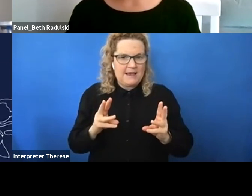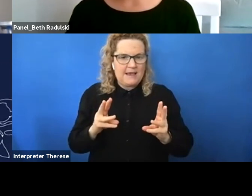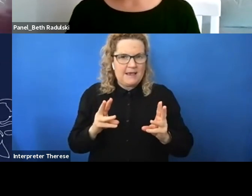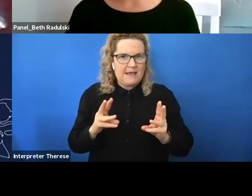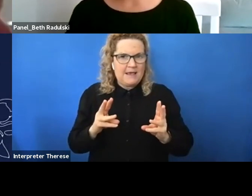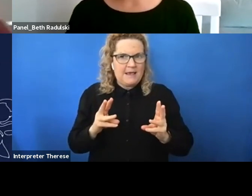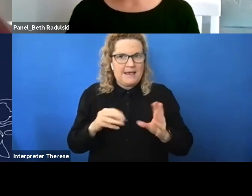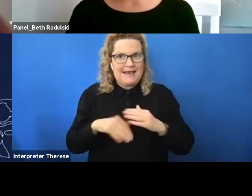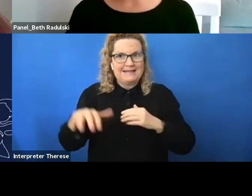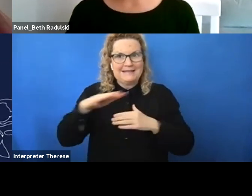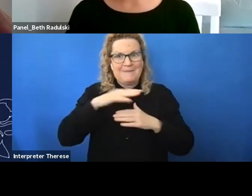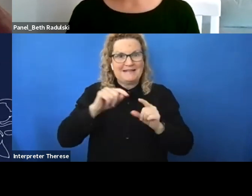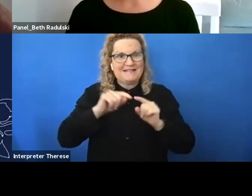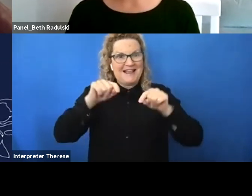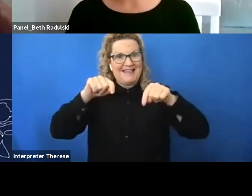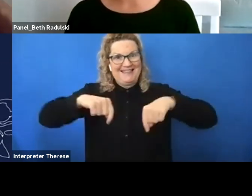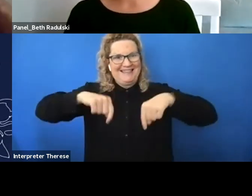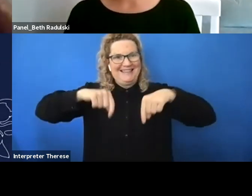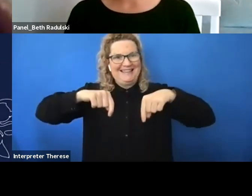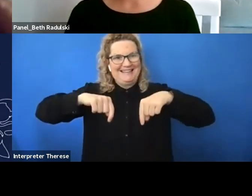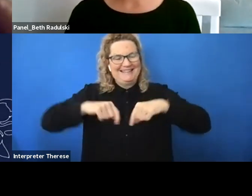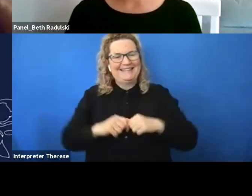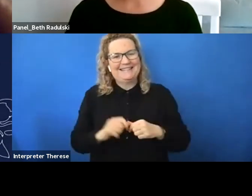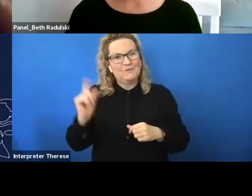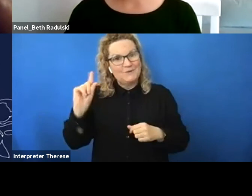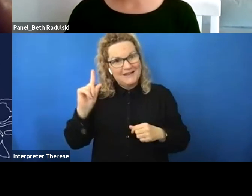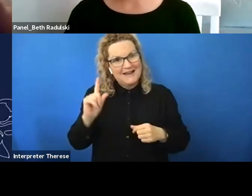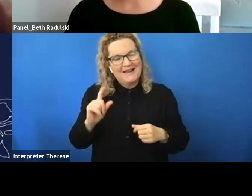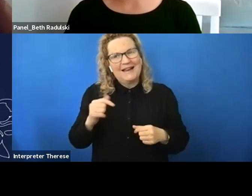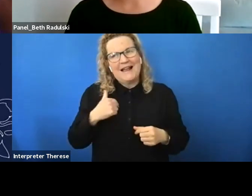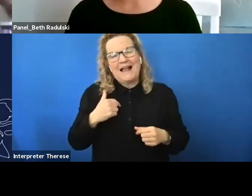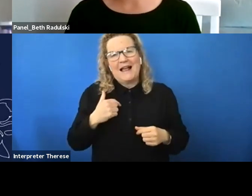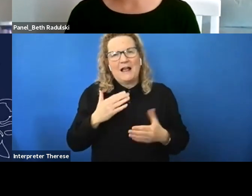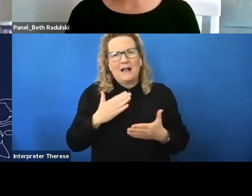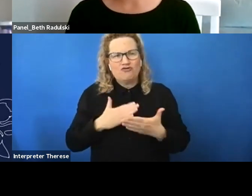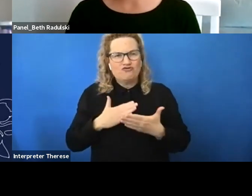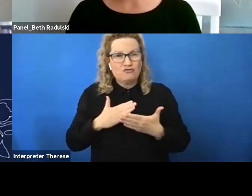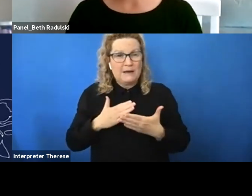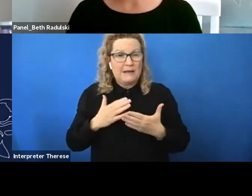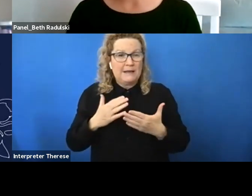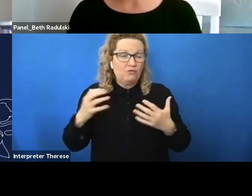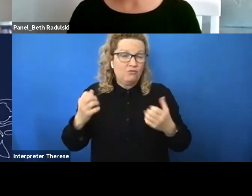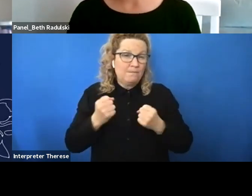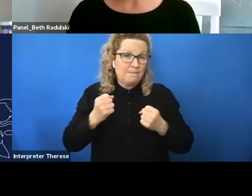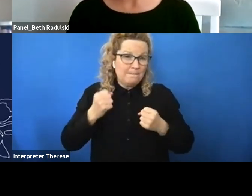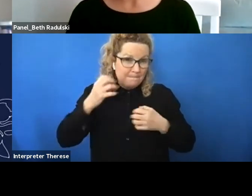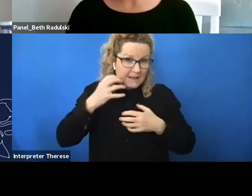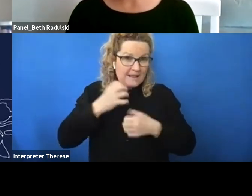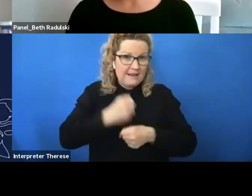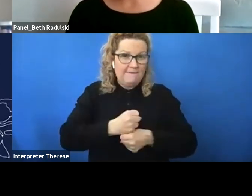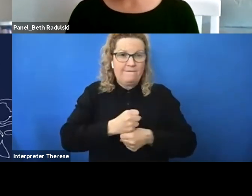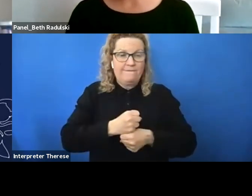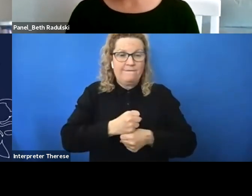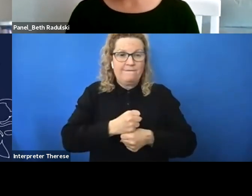this i suppose because i really firmly believe that um